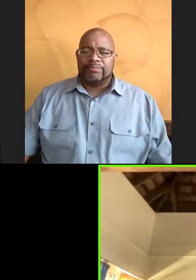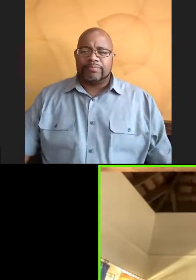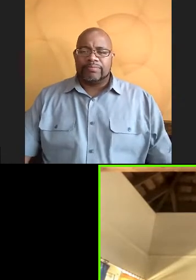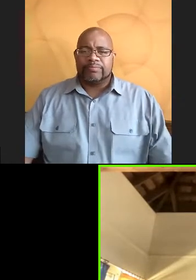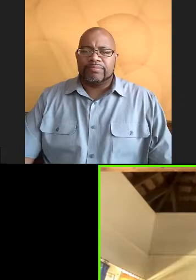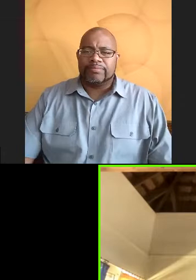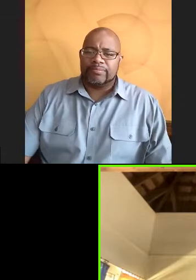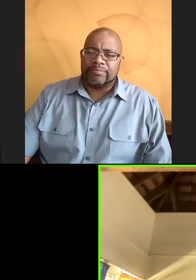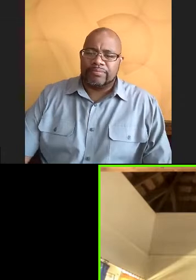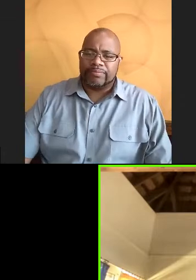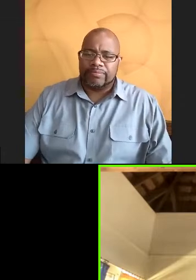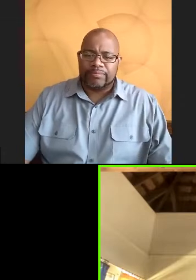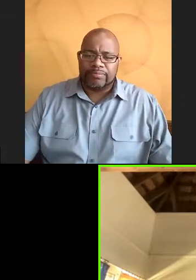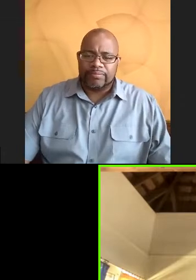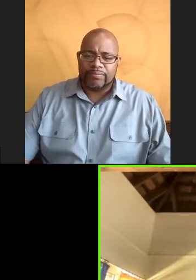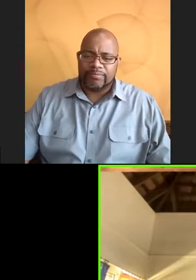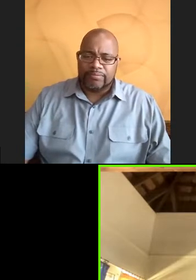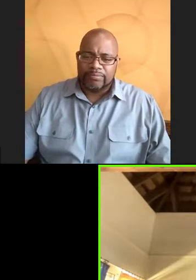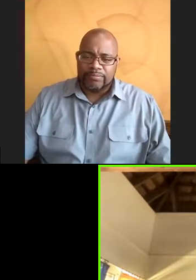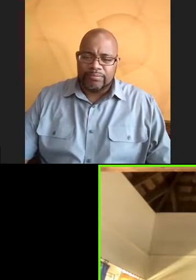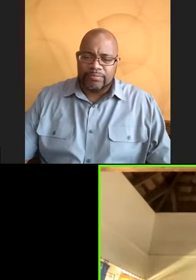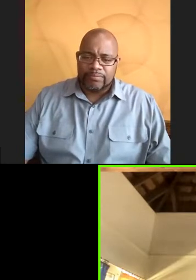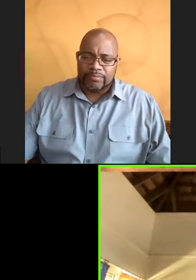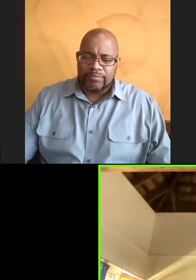I just feel like it's more of like welcoming.